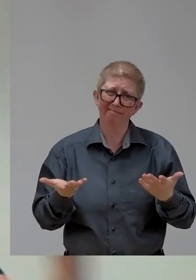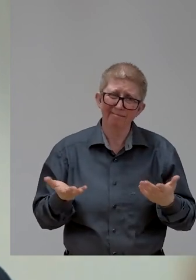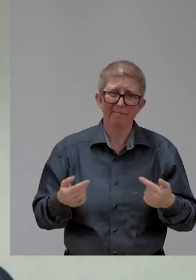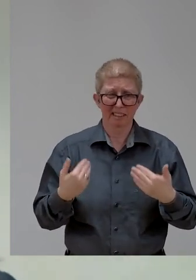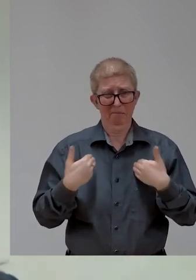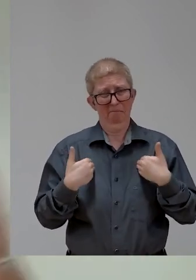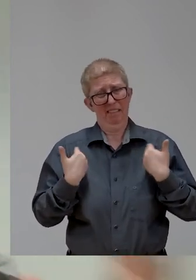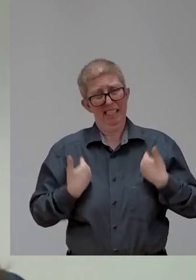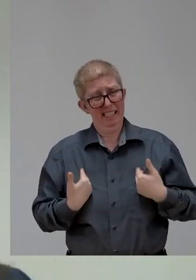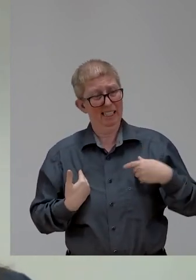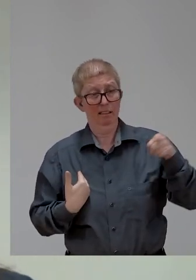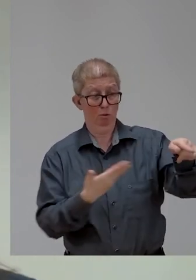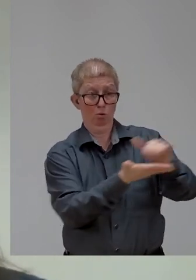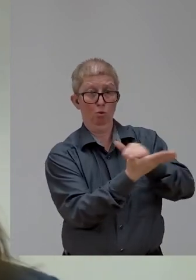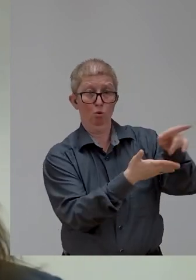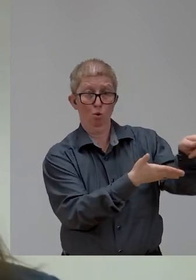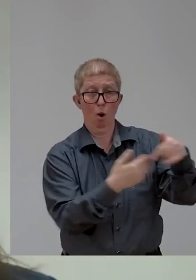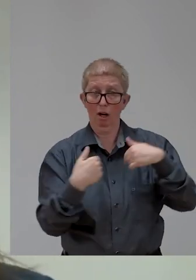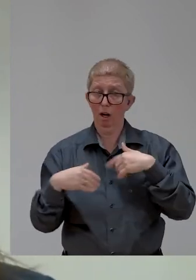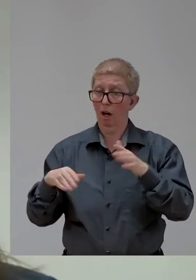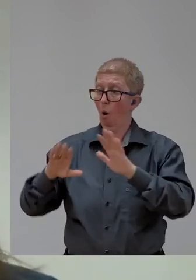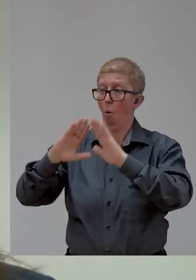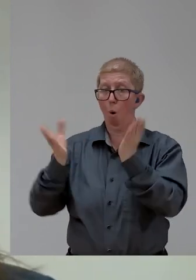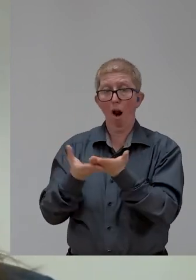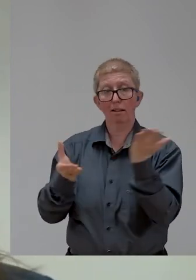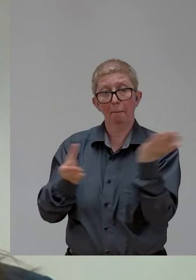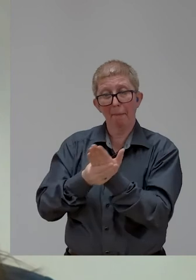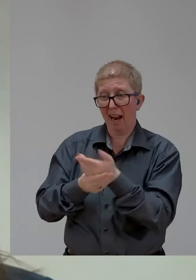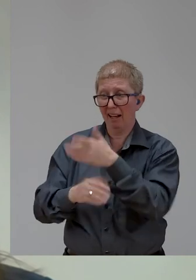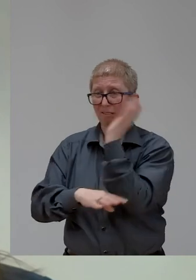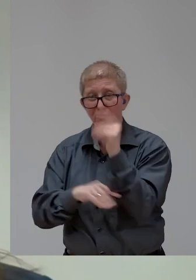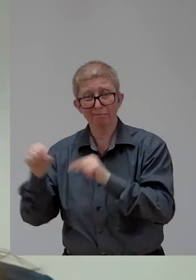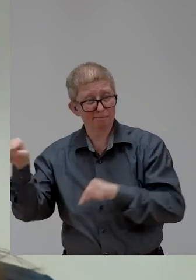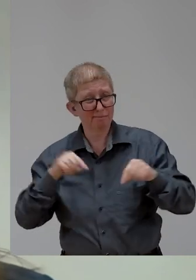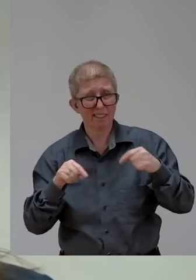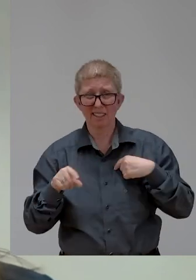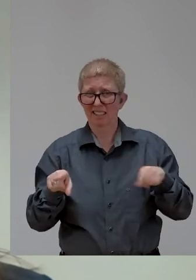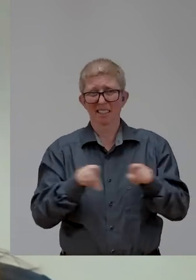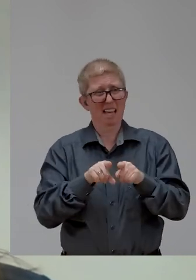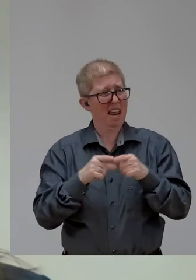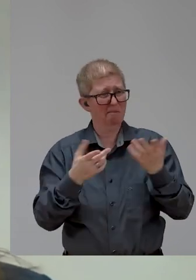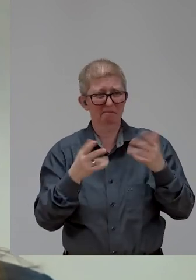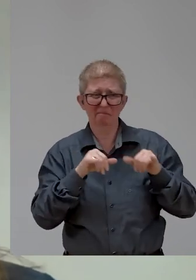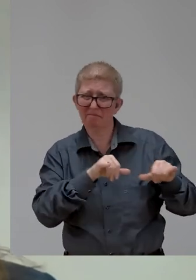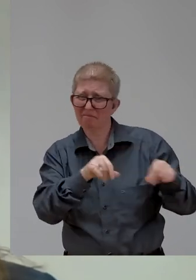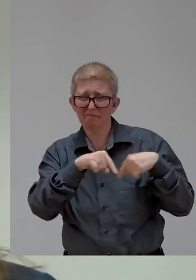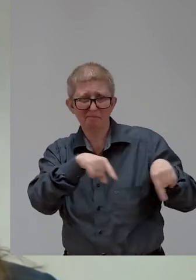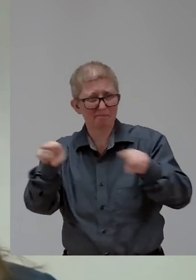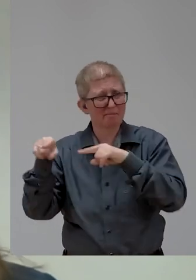New York and the World Bank globally. And we, we encounter very, very similar things in Israel.